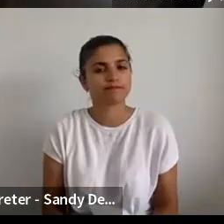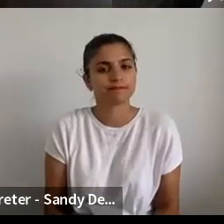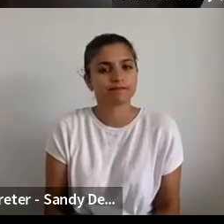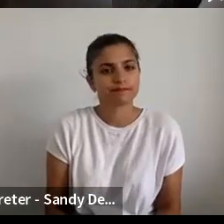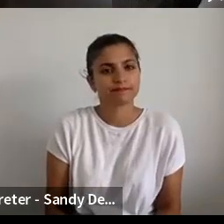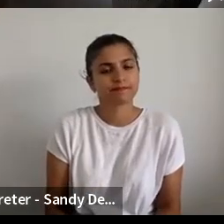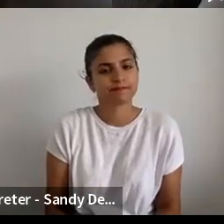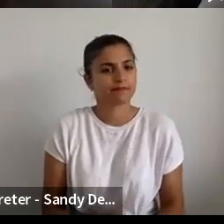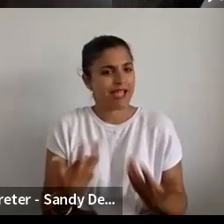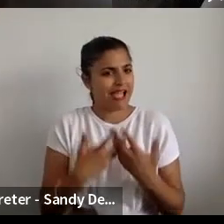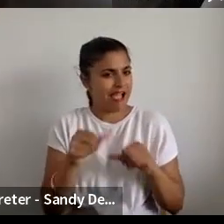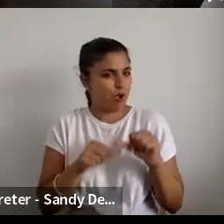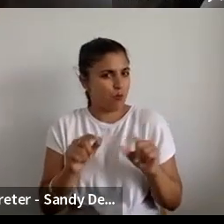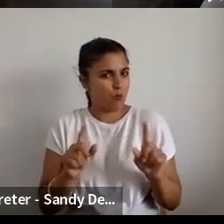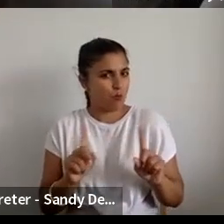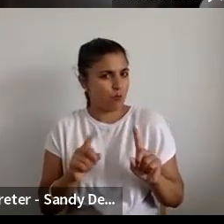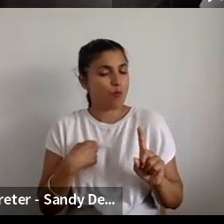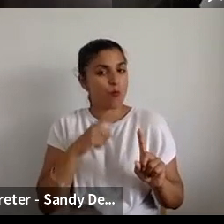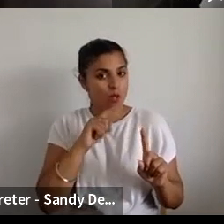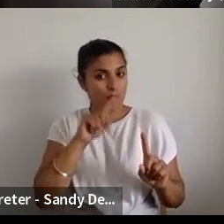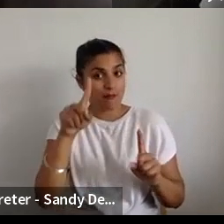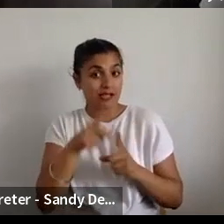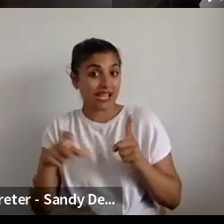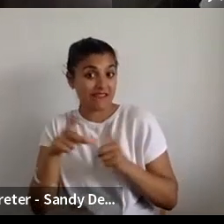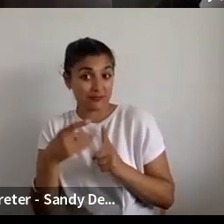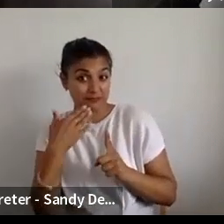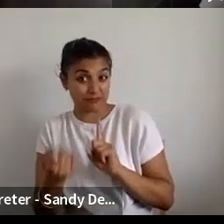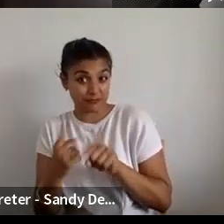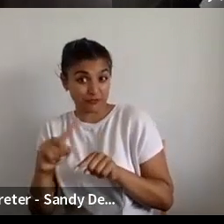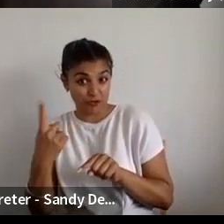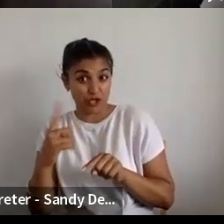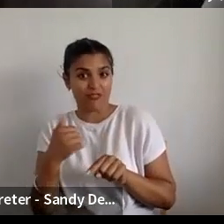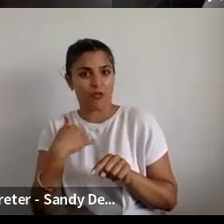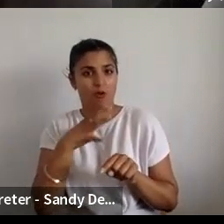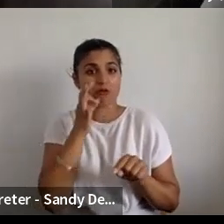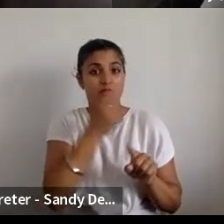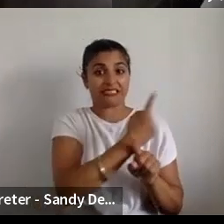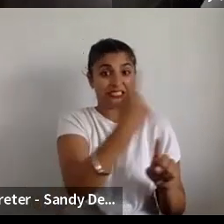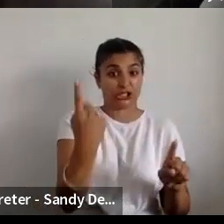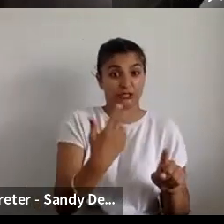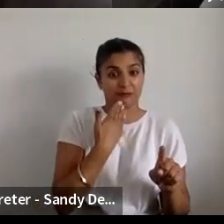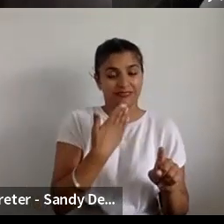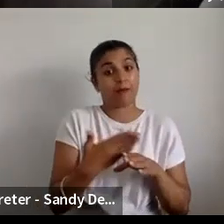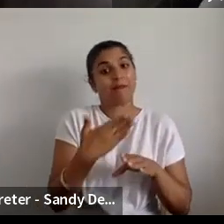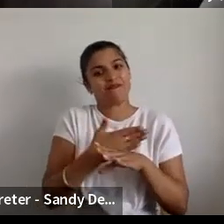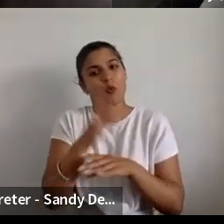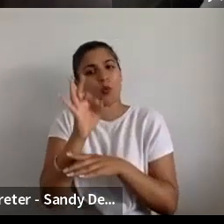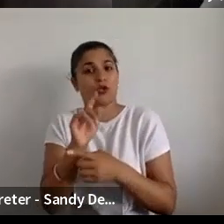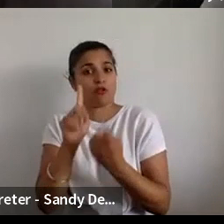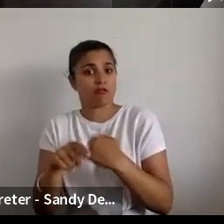that kind of go. And I'll come back to you David first if I can but I'd love to get around everyone. And before we go to the Q amp a.